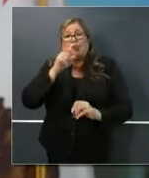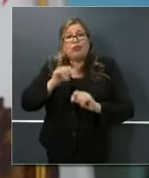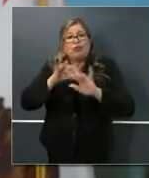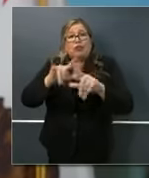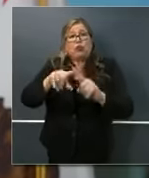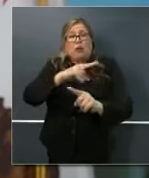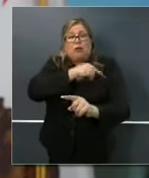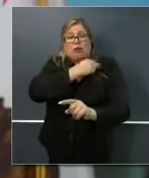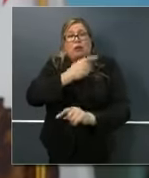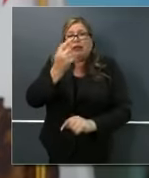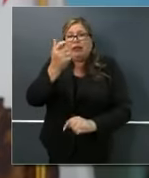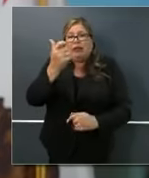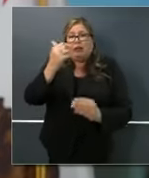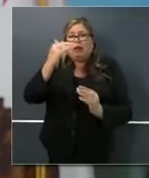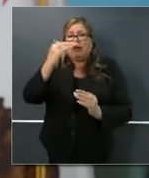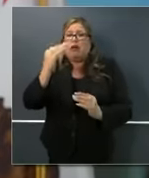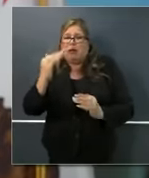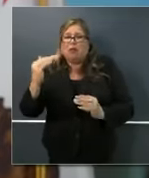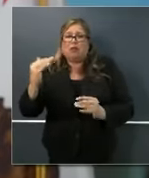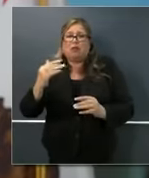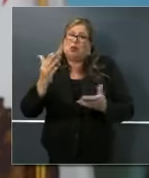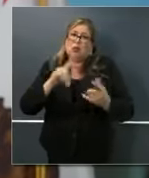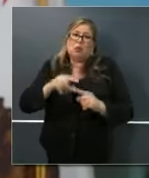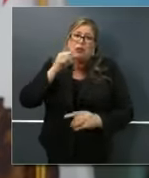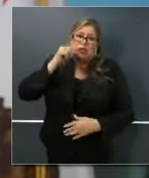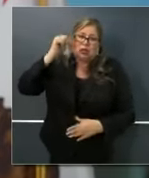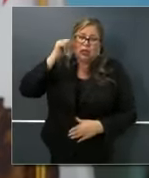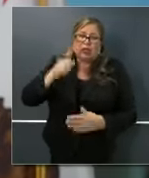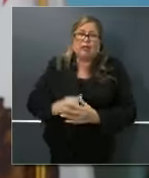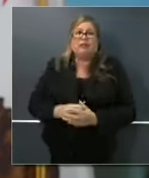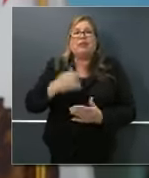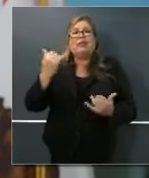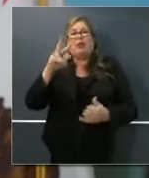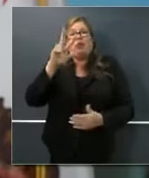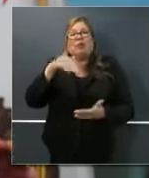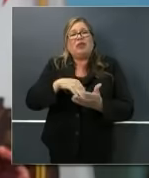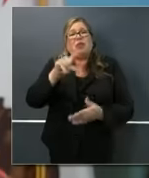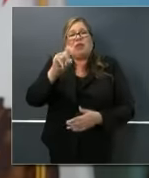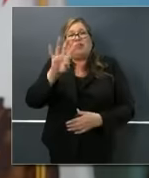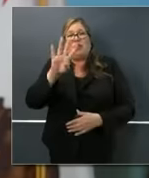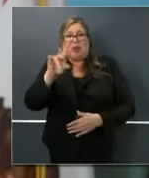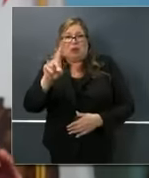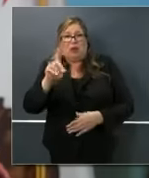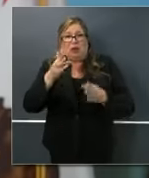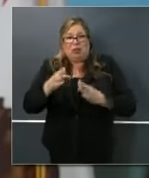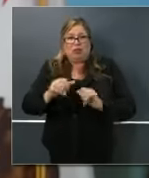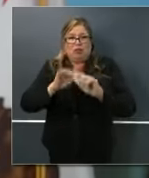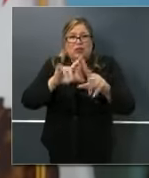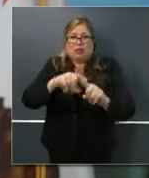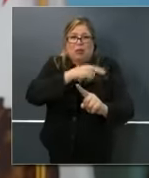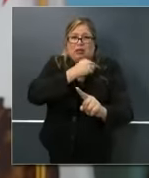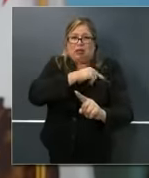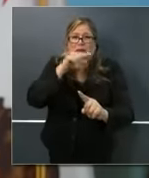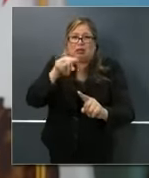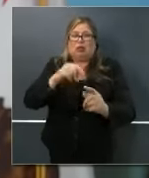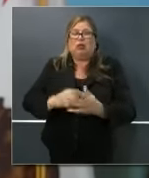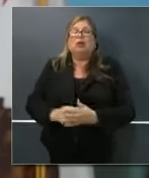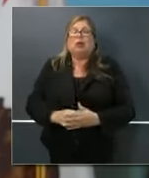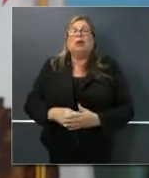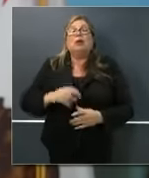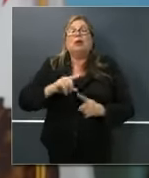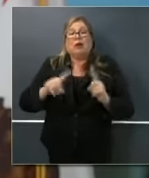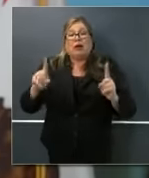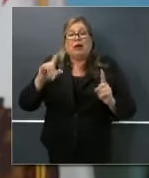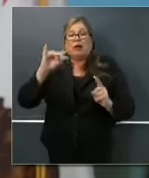versus yesterday. Hospitalization numbers, as we've seen, have begun to flatten. The growth has begun to come down, but the